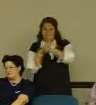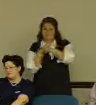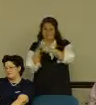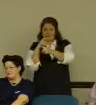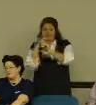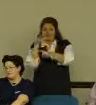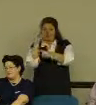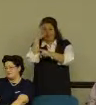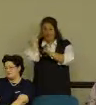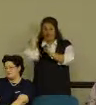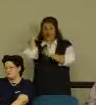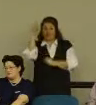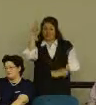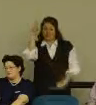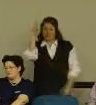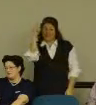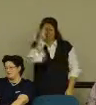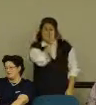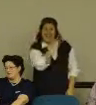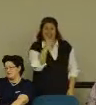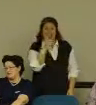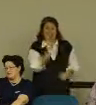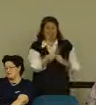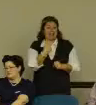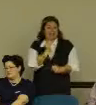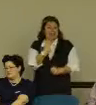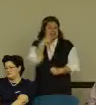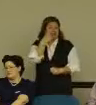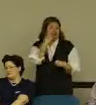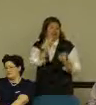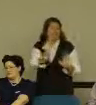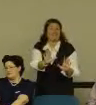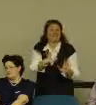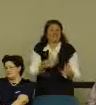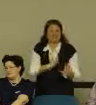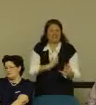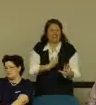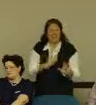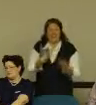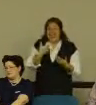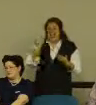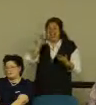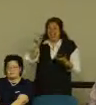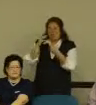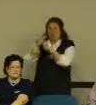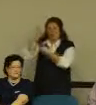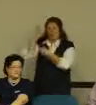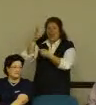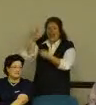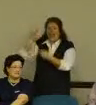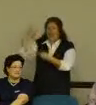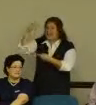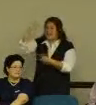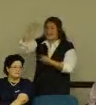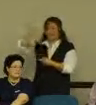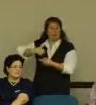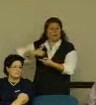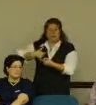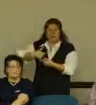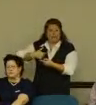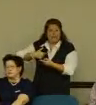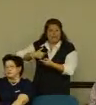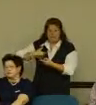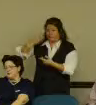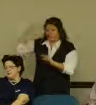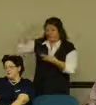provost at RIT, and it made me look wonderful. And I don't know Dr. Hefner. He doesn't know me. But